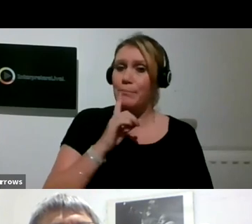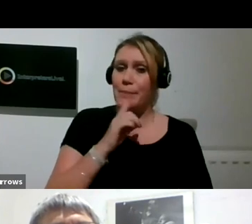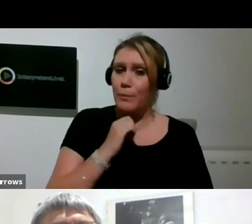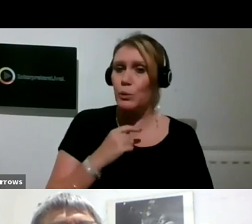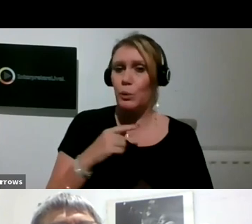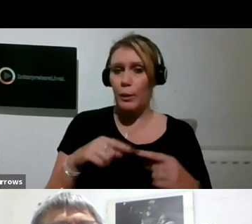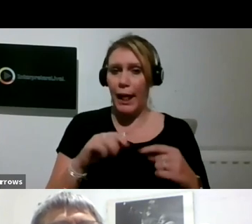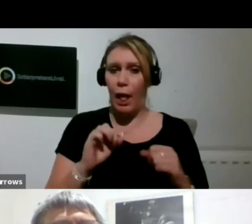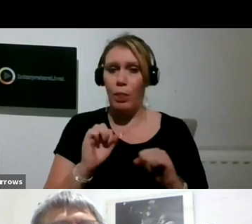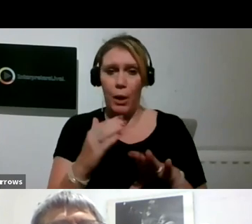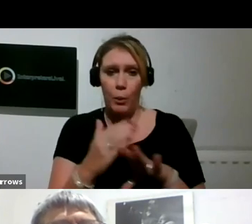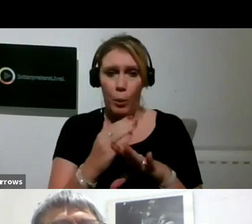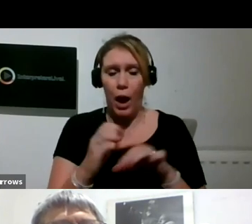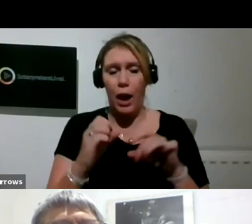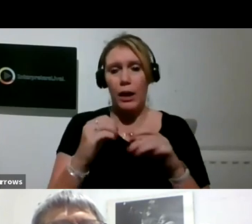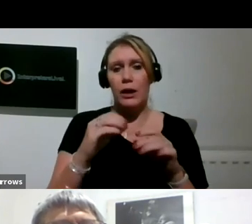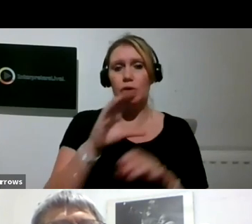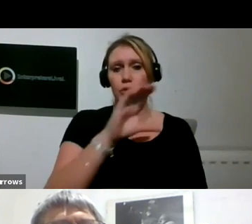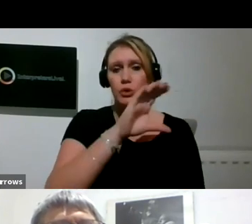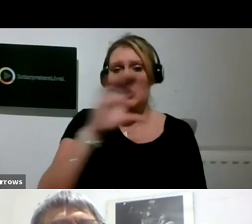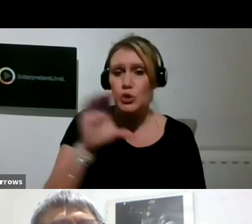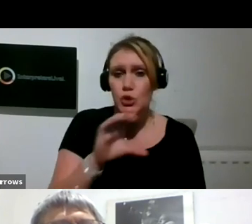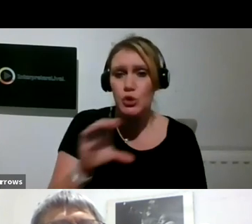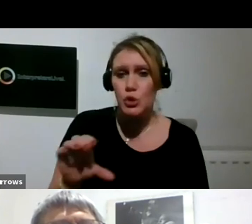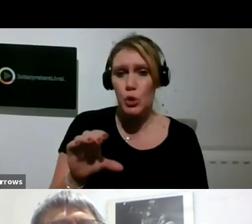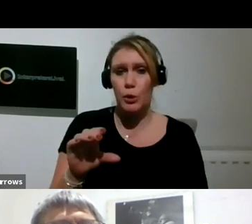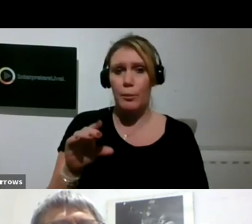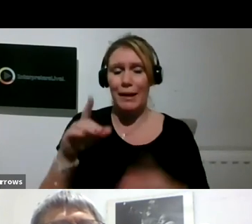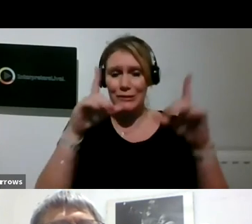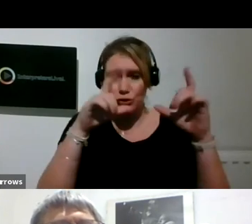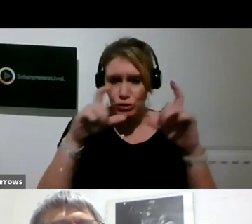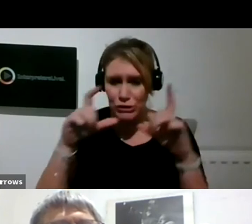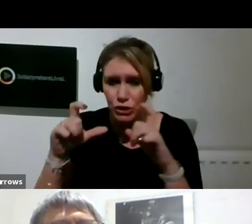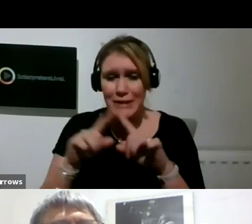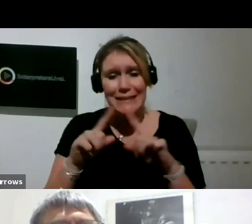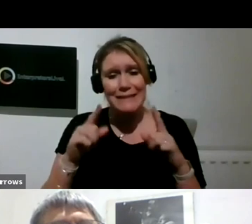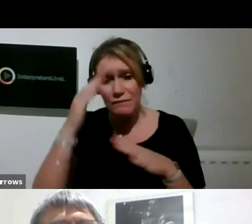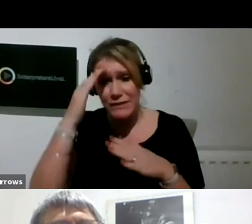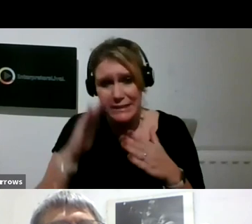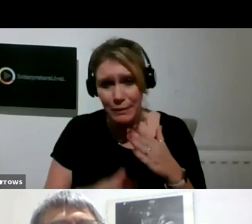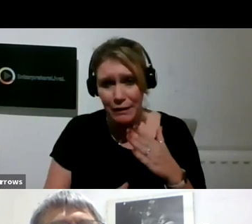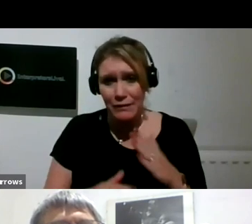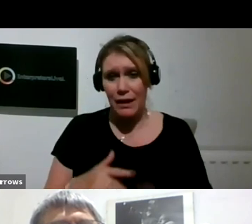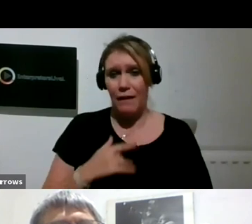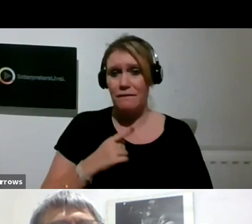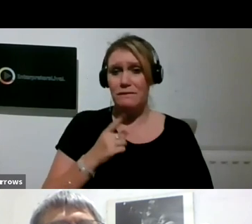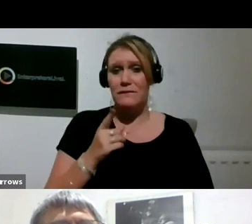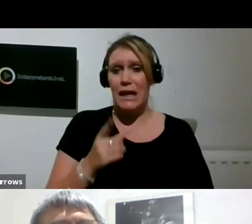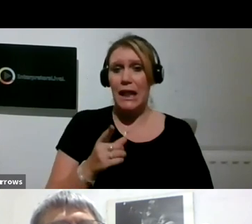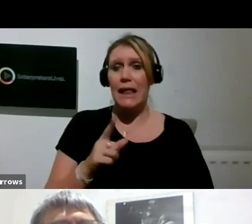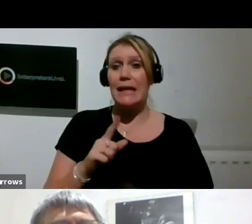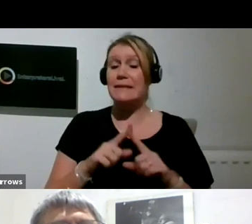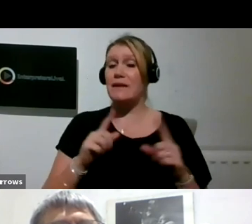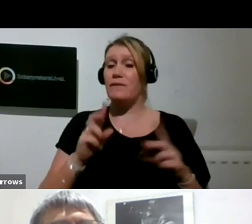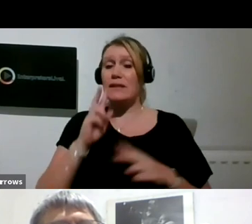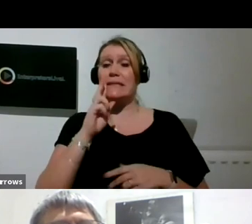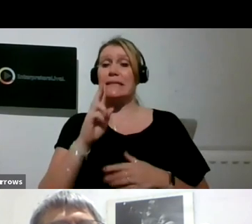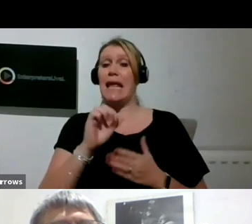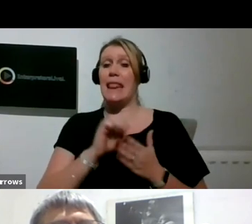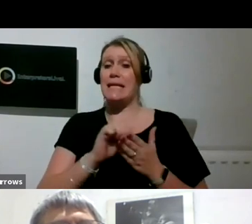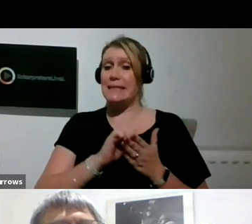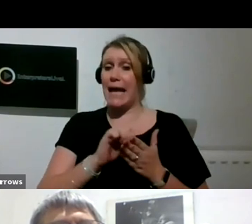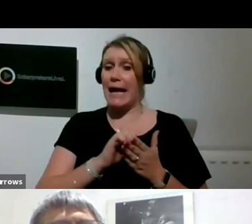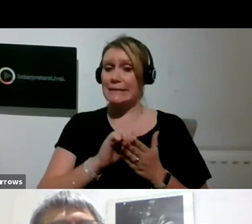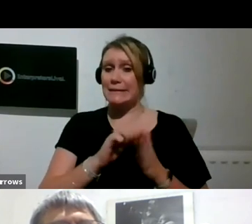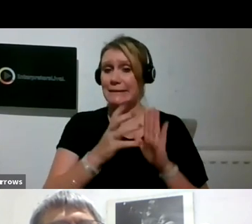And, you know, it's a very, very different experience. And I'm sure it's a different experience seeing the scans. But there's something about